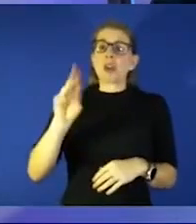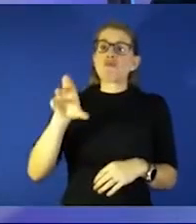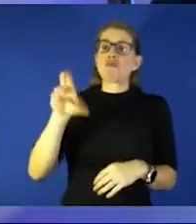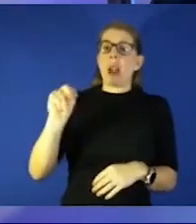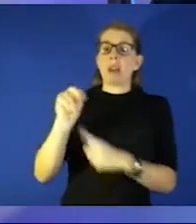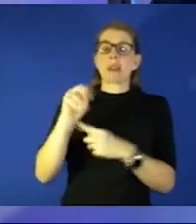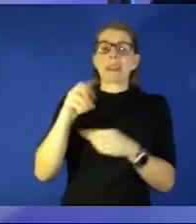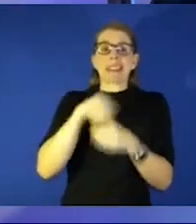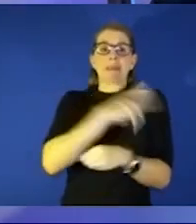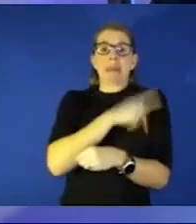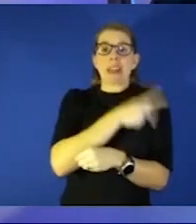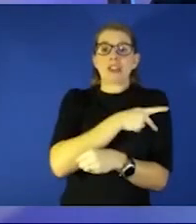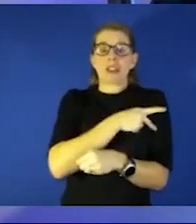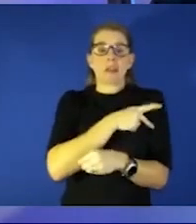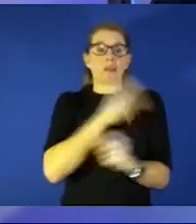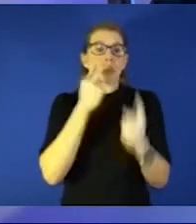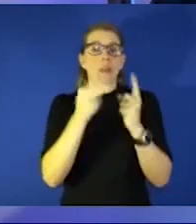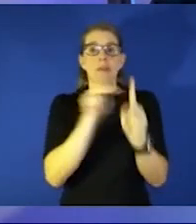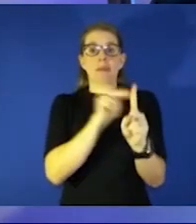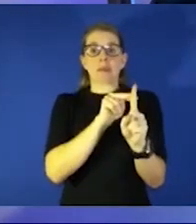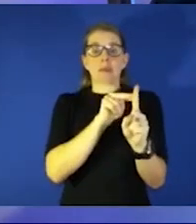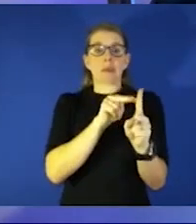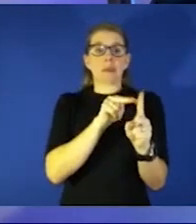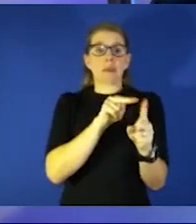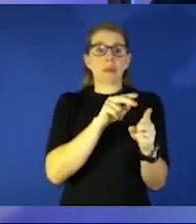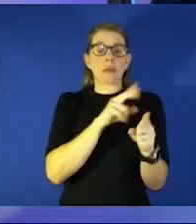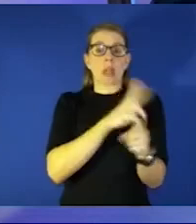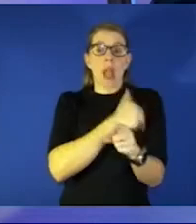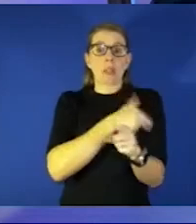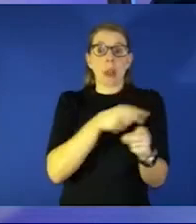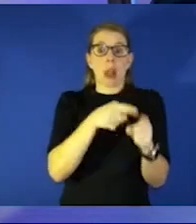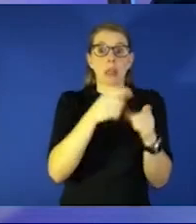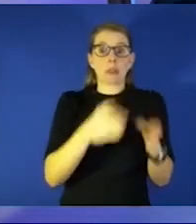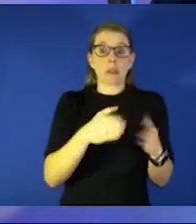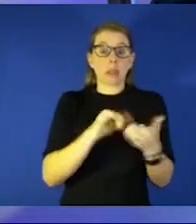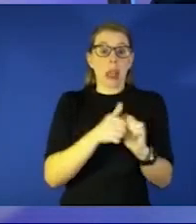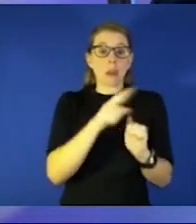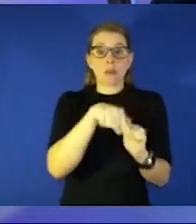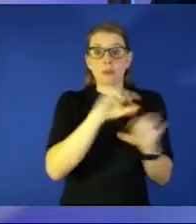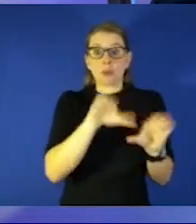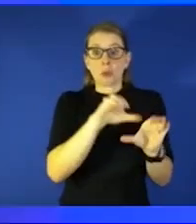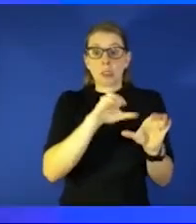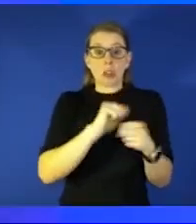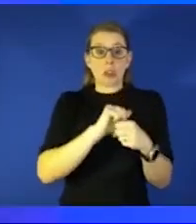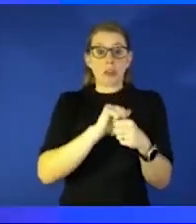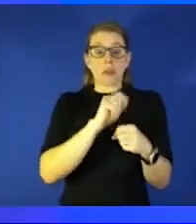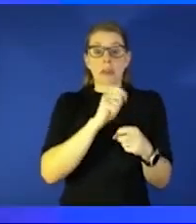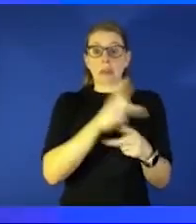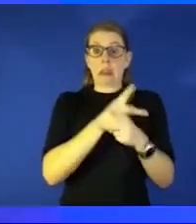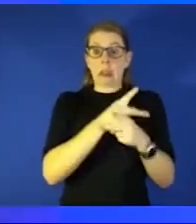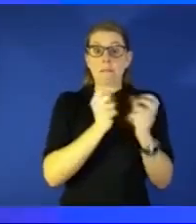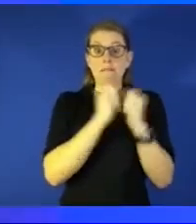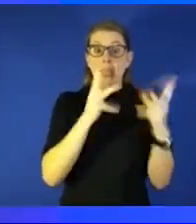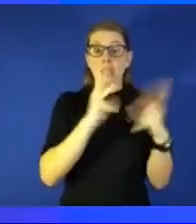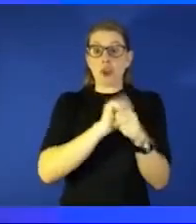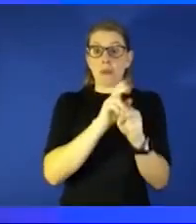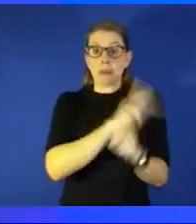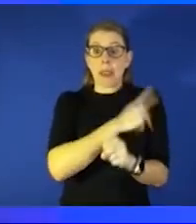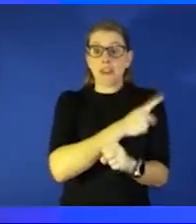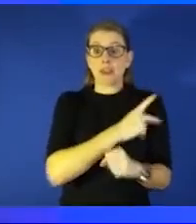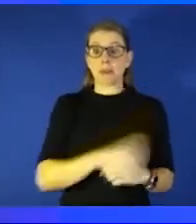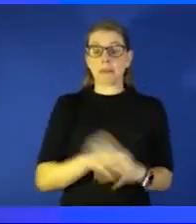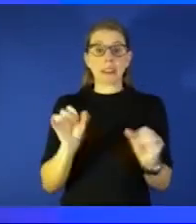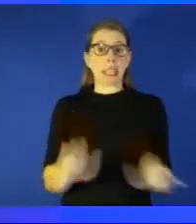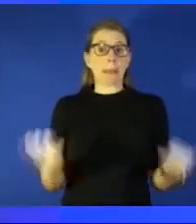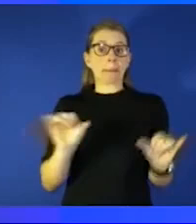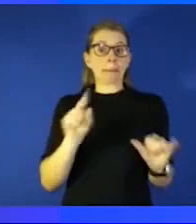how are our hospitalist teams doing you guys are really taking care of so many of these COVID patients uh yeah I mean it's kind of the same thing that they've been saying I